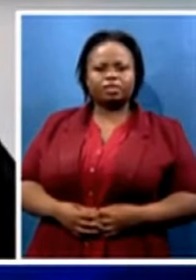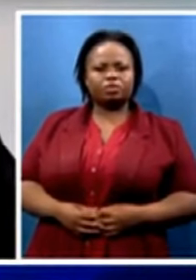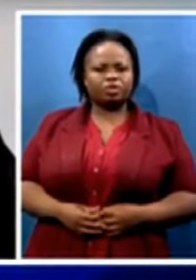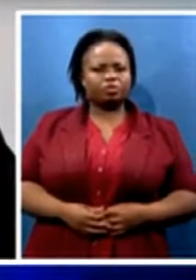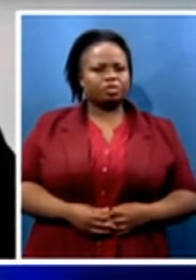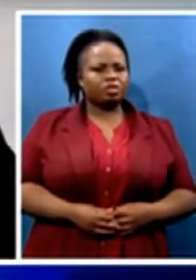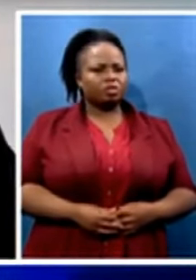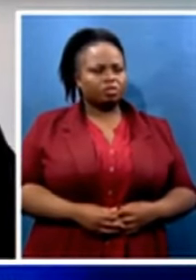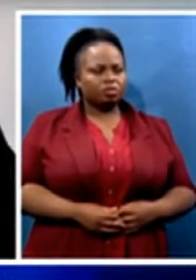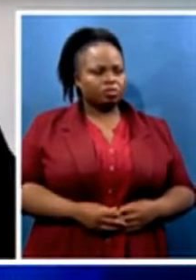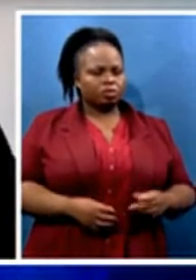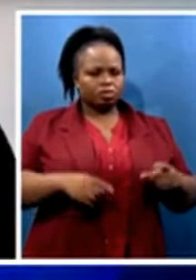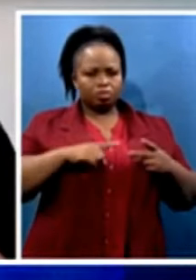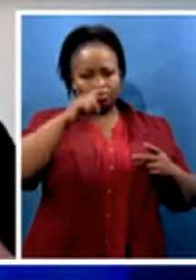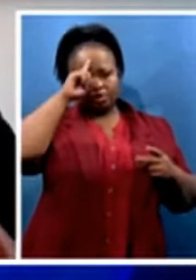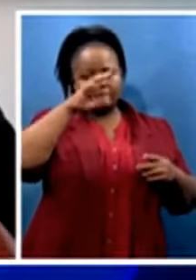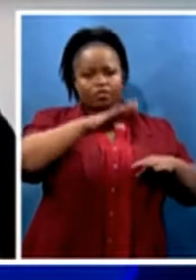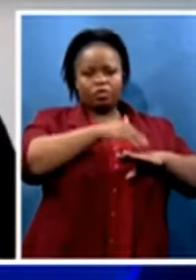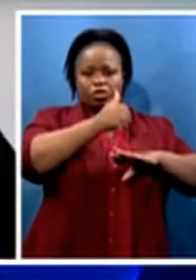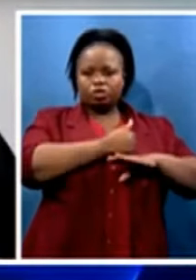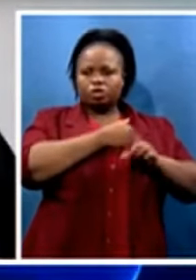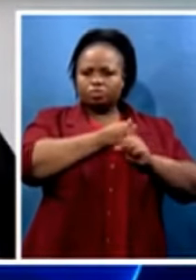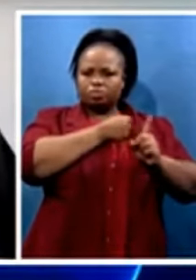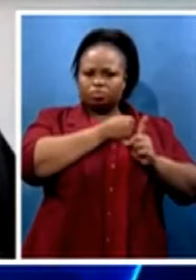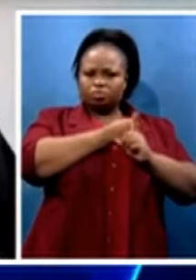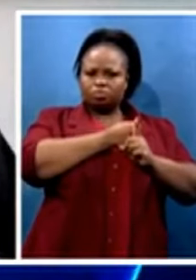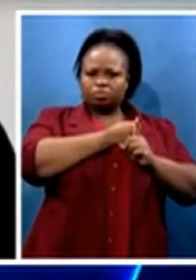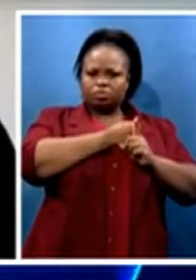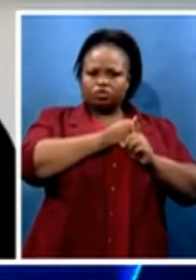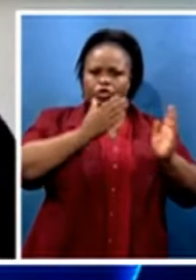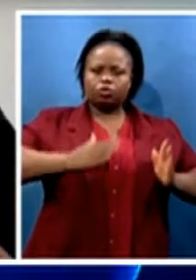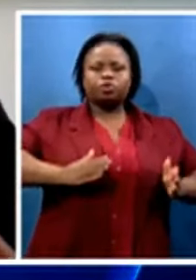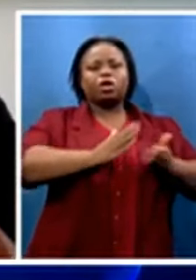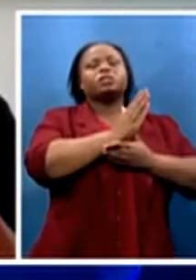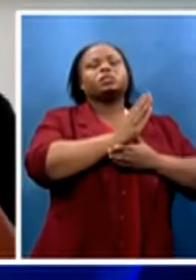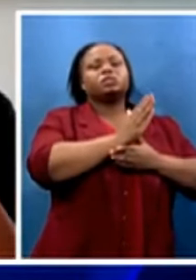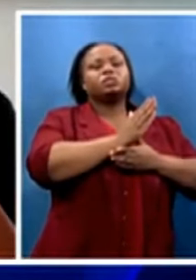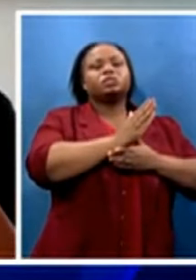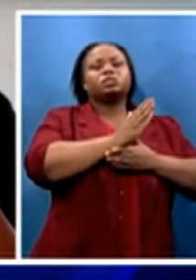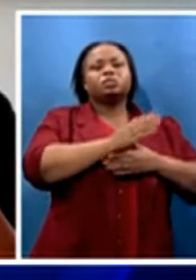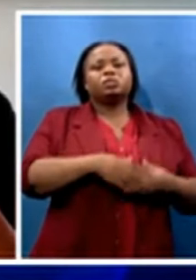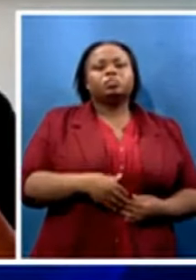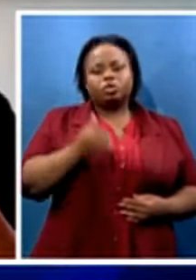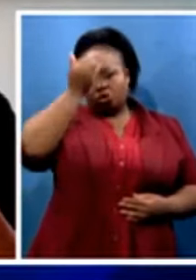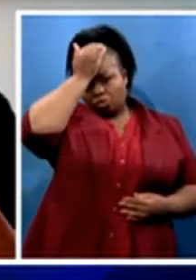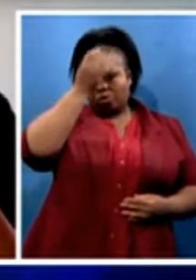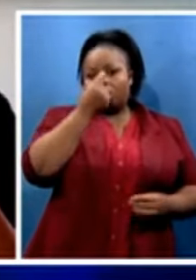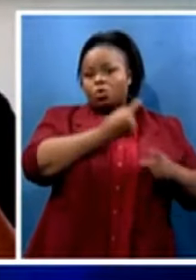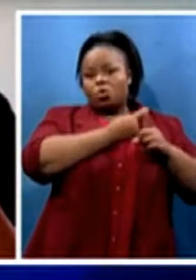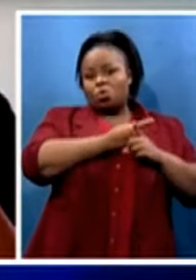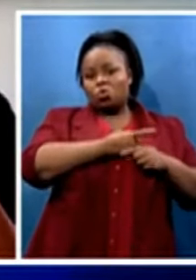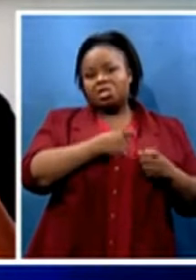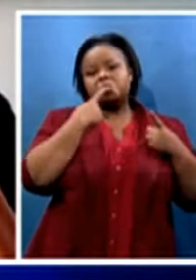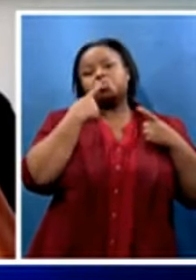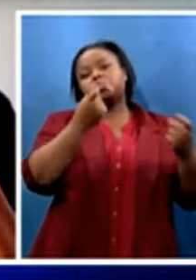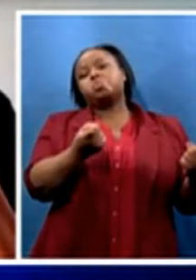always advocated for basic human rights. So Zuma has always cried foul that his rights have been violated. And in particular,